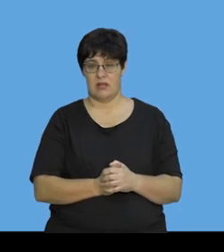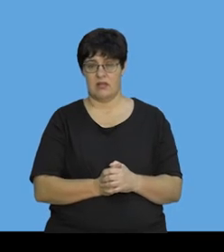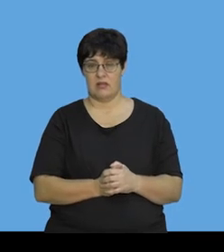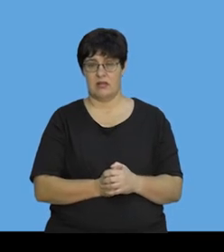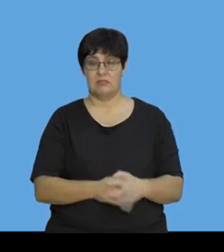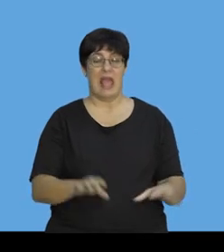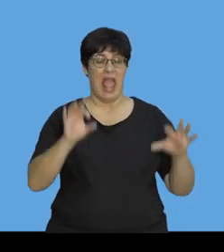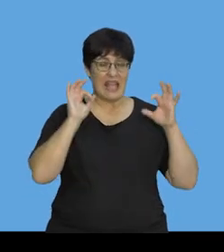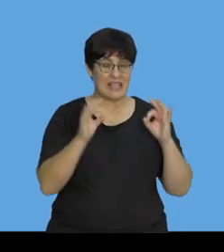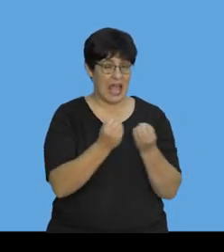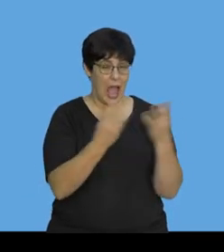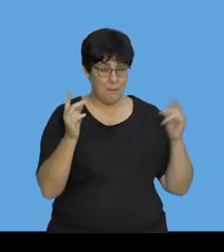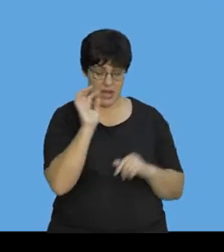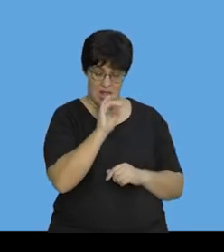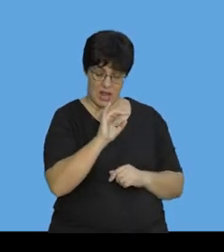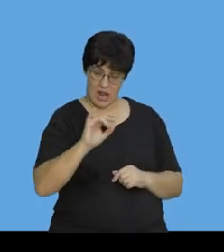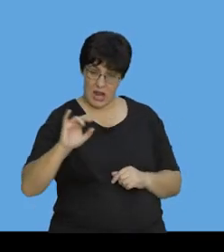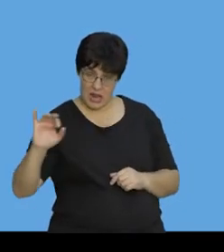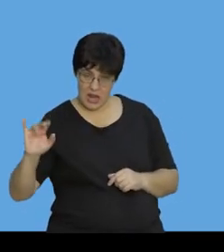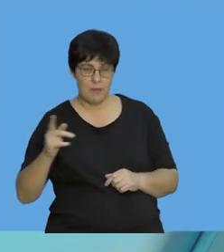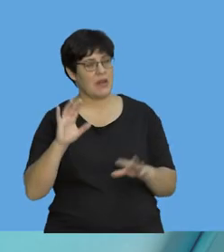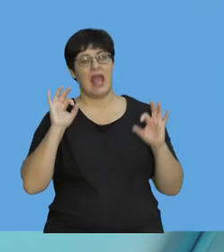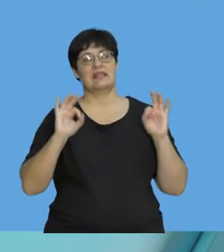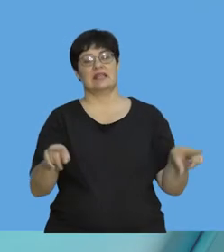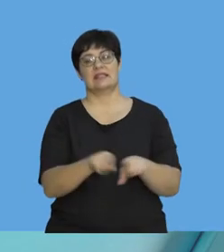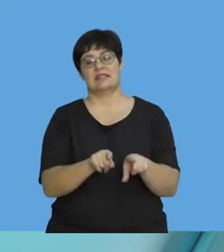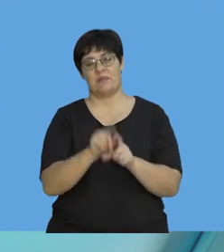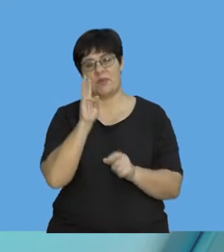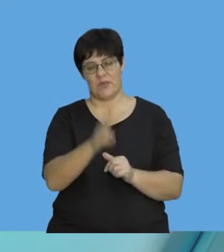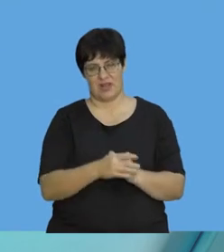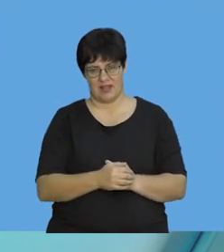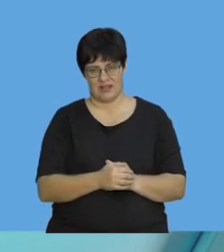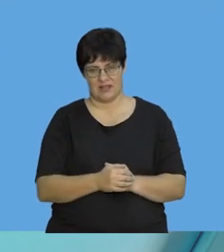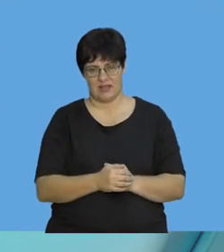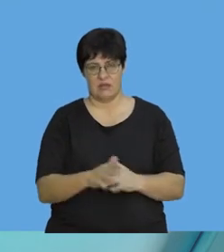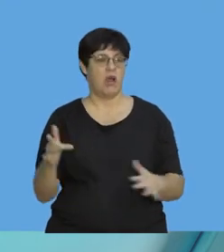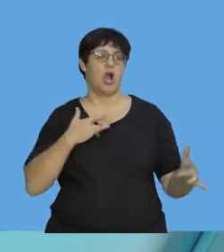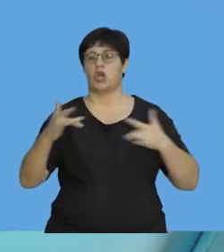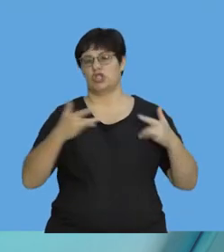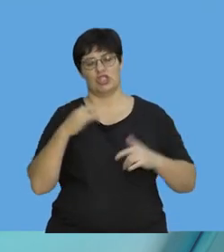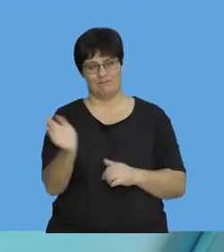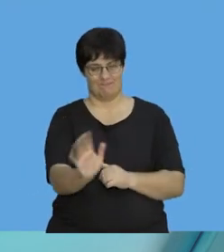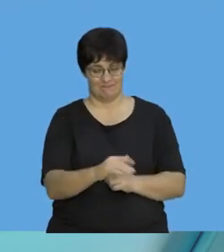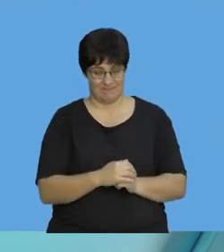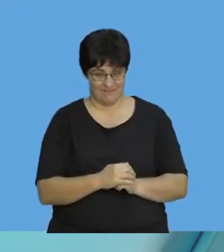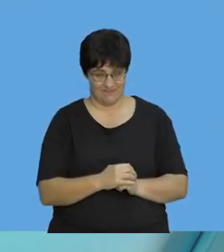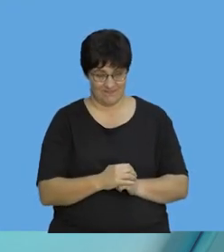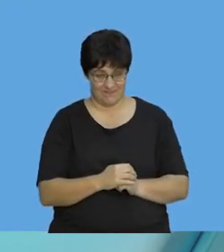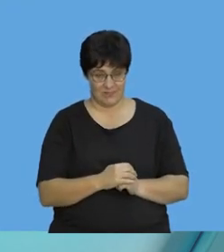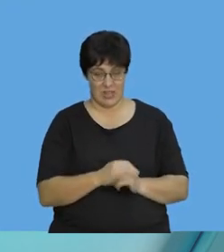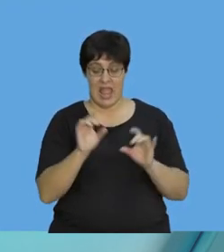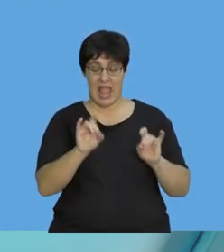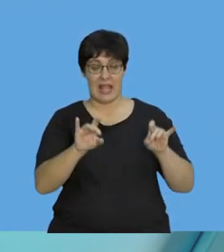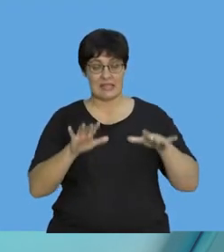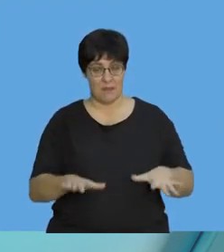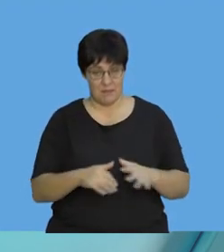If I had the exact decimal, those numbers would be exactly the same. Don't worry about